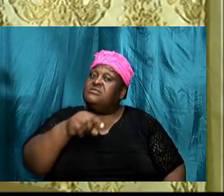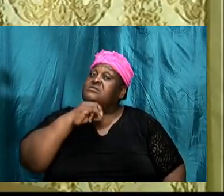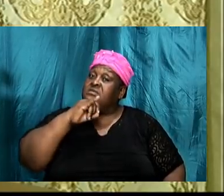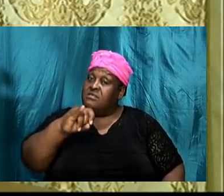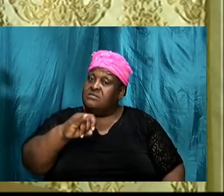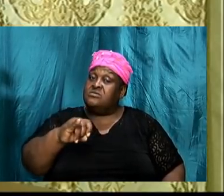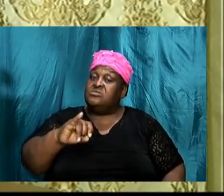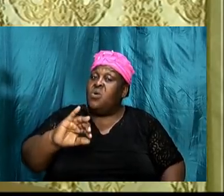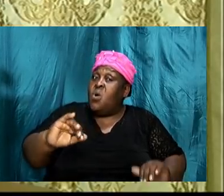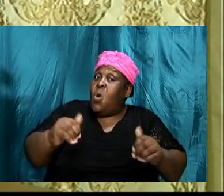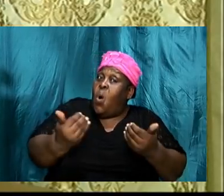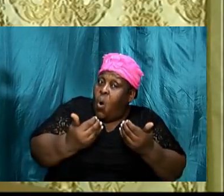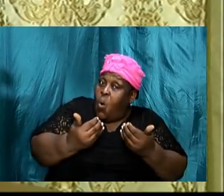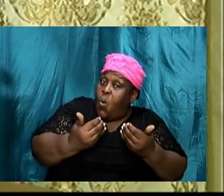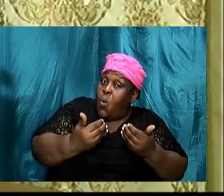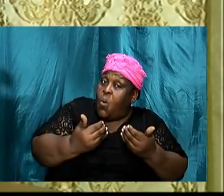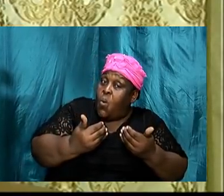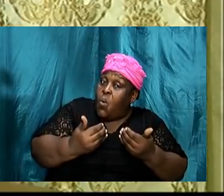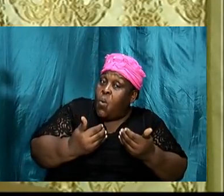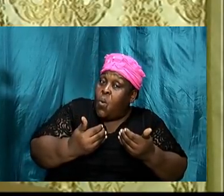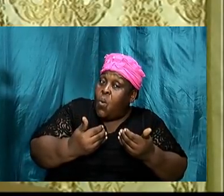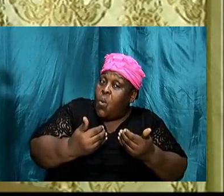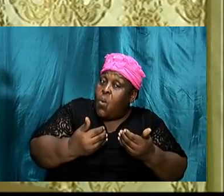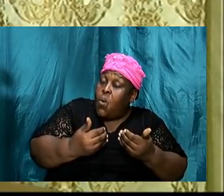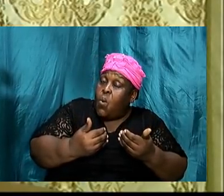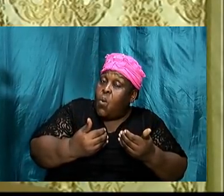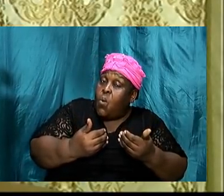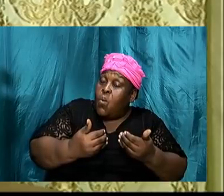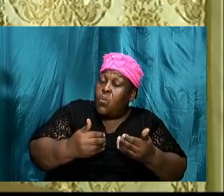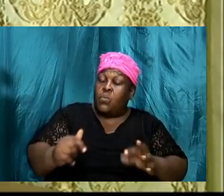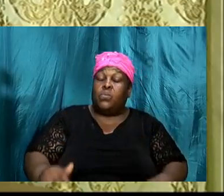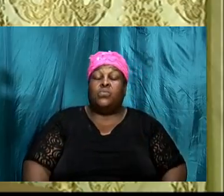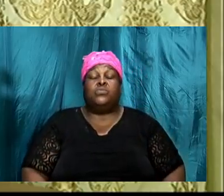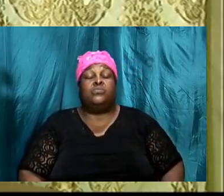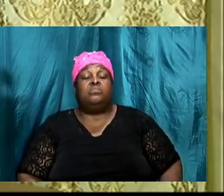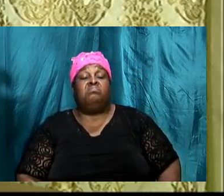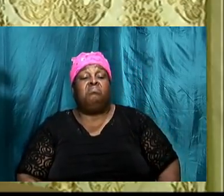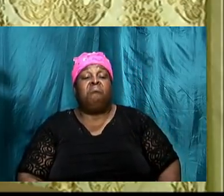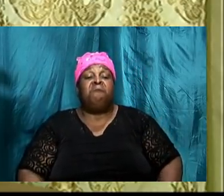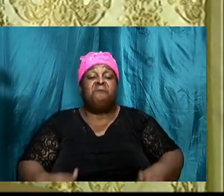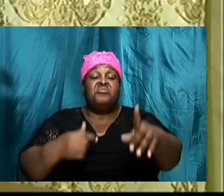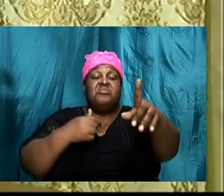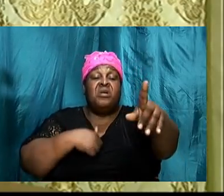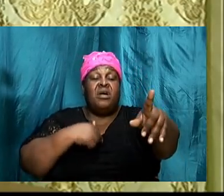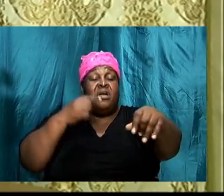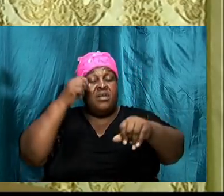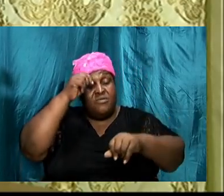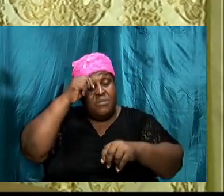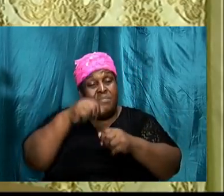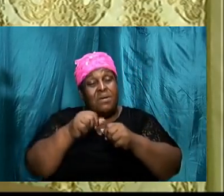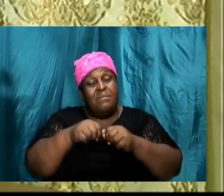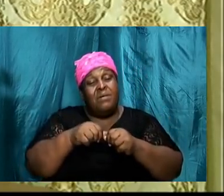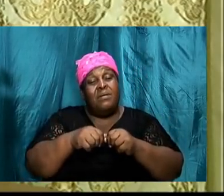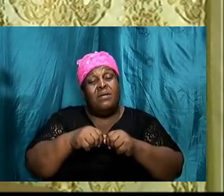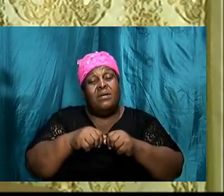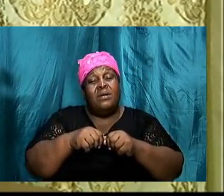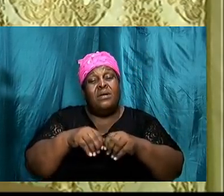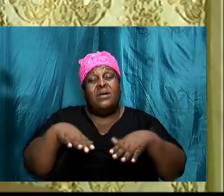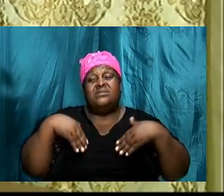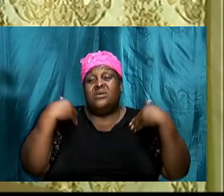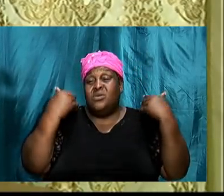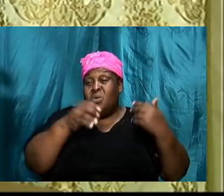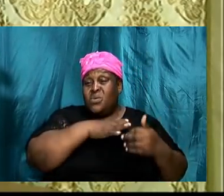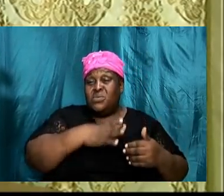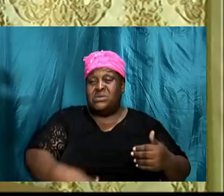how you should I remember as a young Christian my aunt prophesied to me I spent years asking